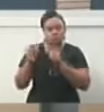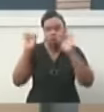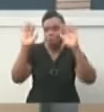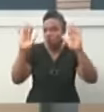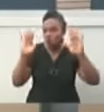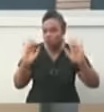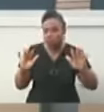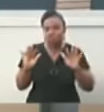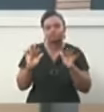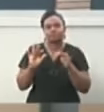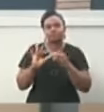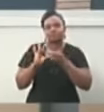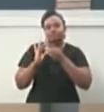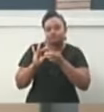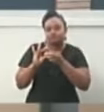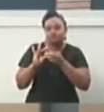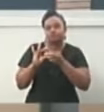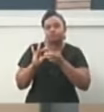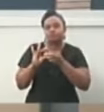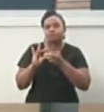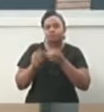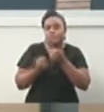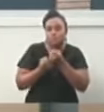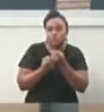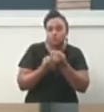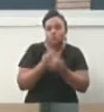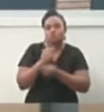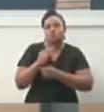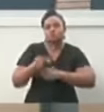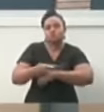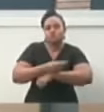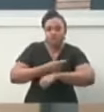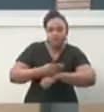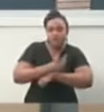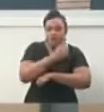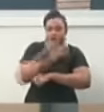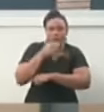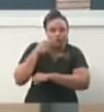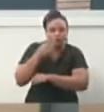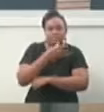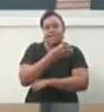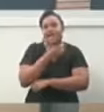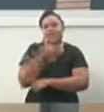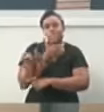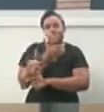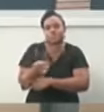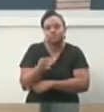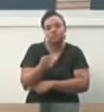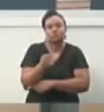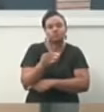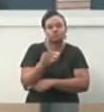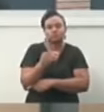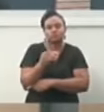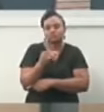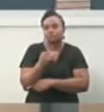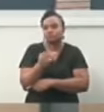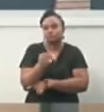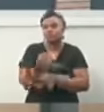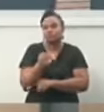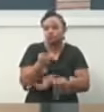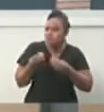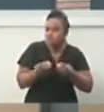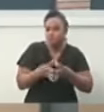supporting Grenada's agriculture and fisheries sector in very, very tangible ways.